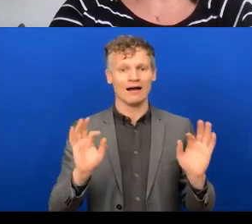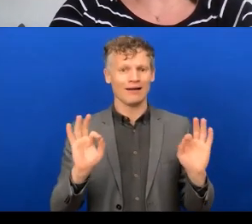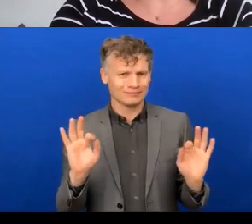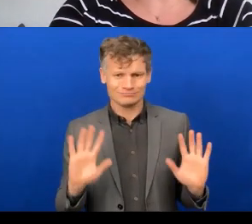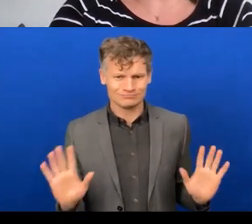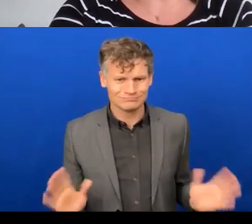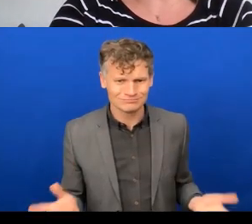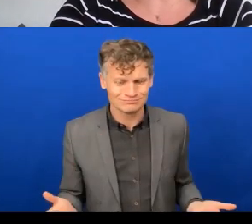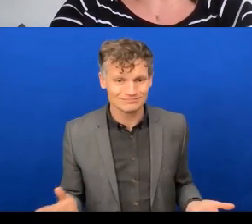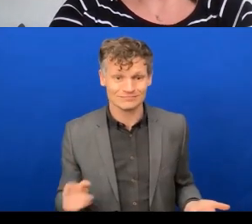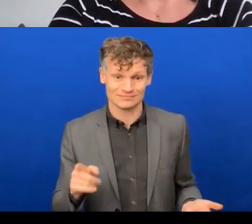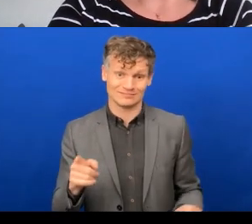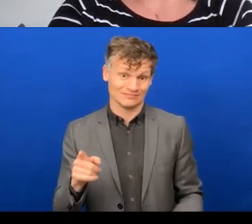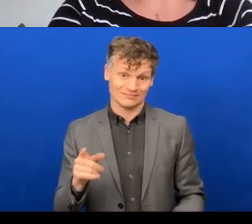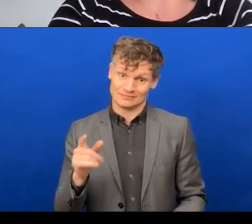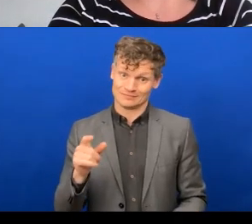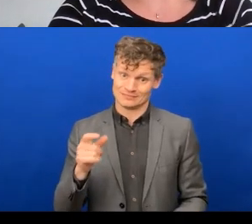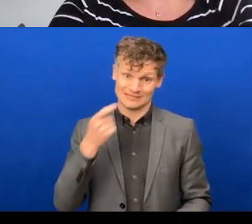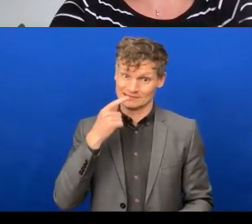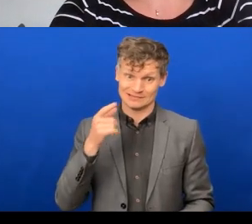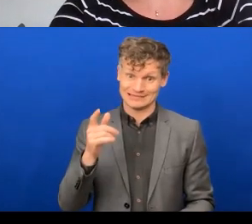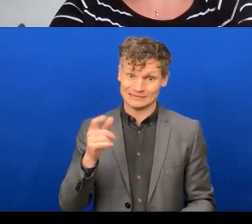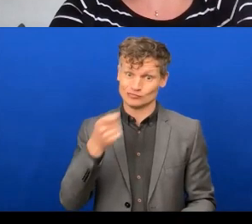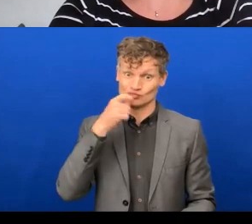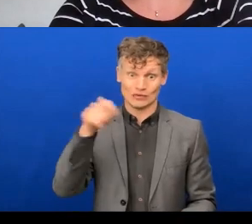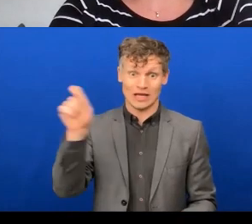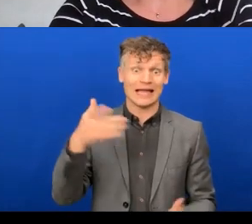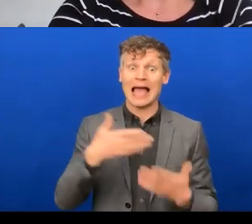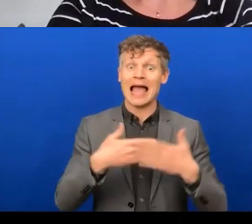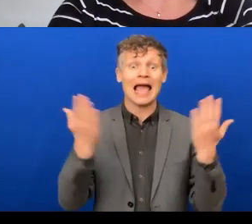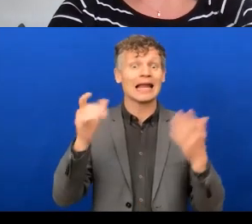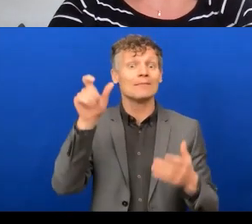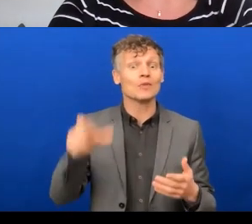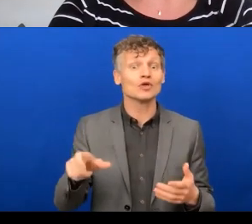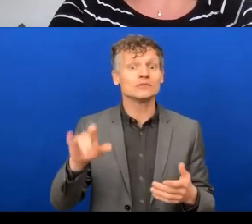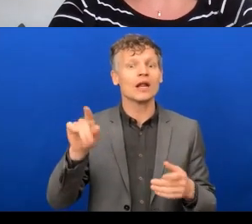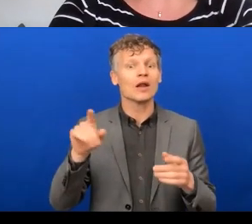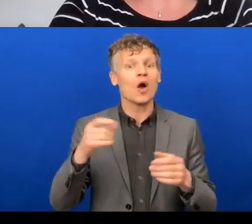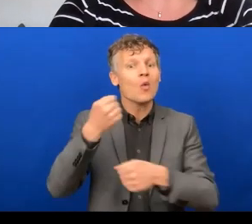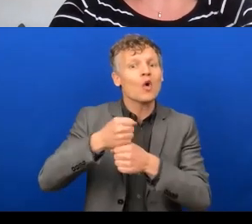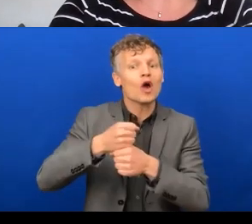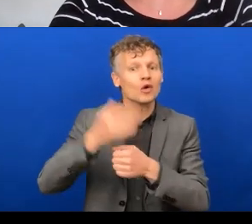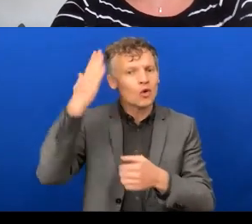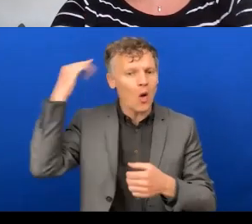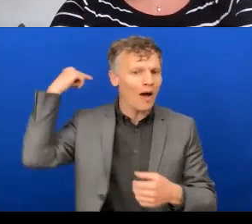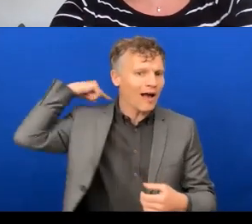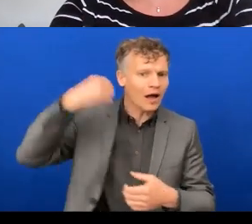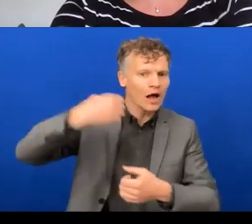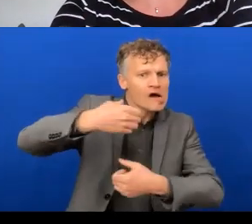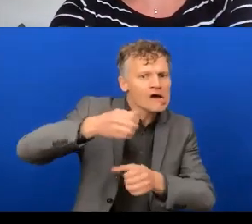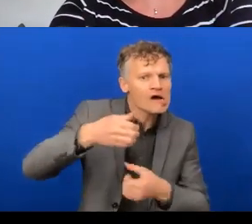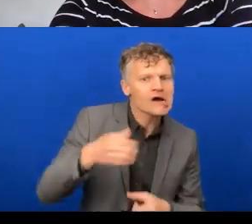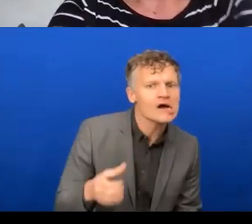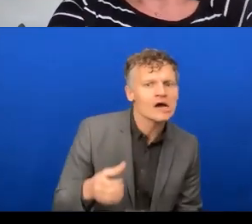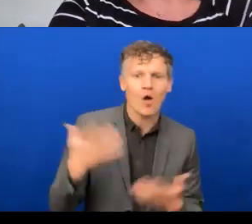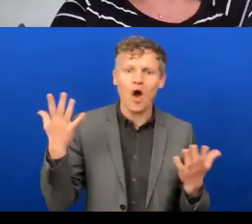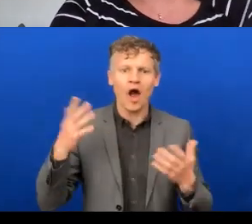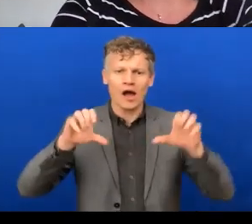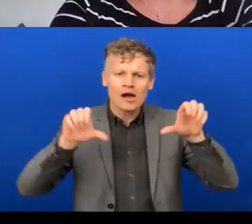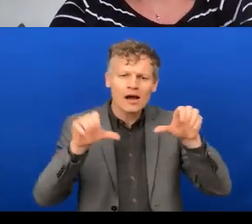the last few years is going to, it's in, aren't they? a few months time, it's going to be back cracking central. Yeah.